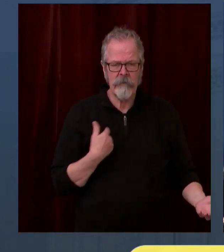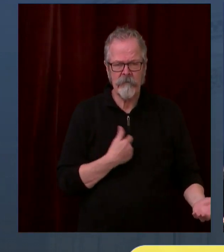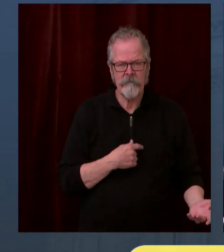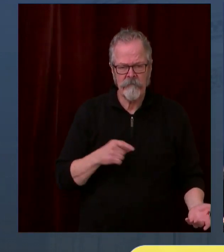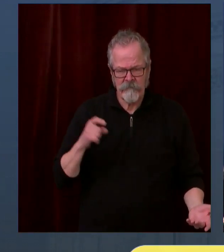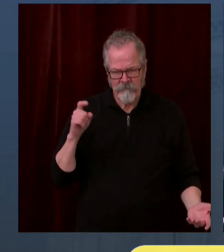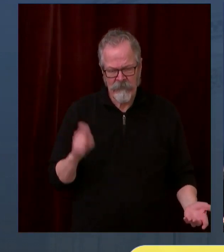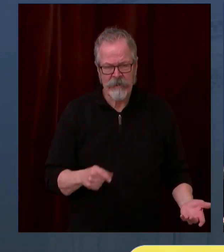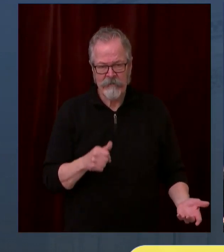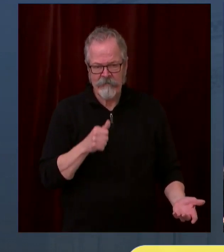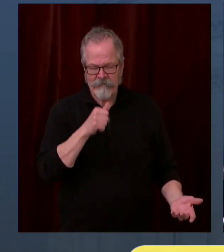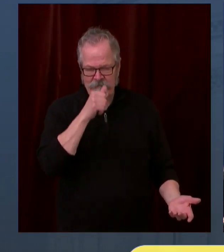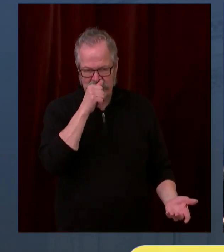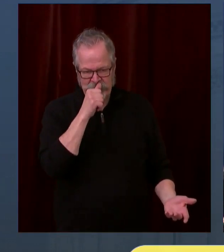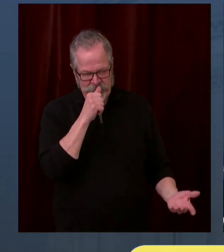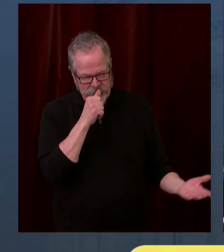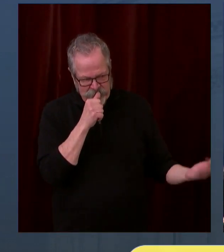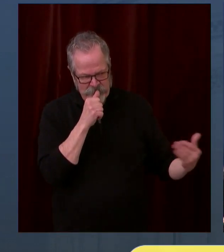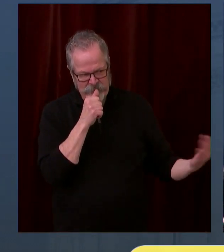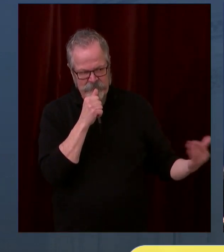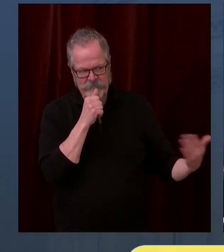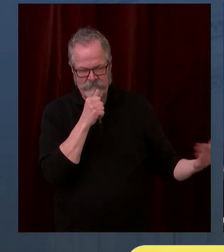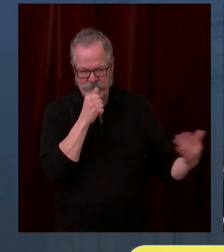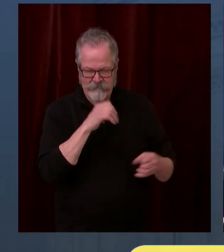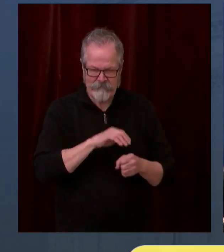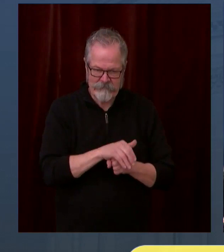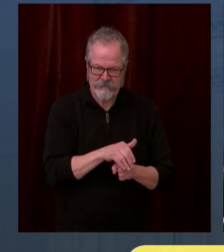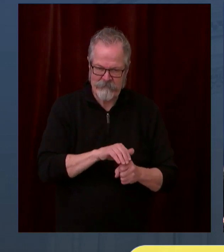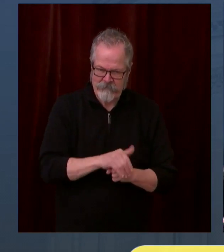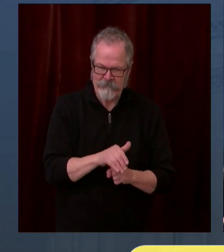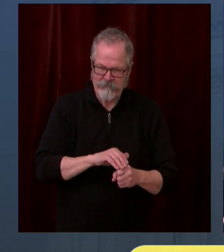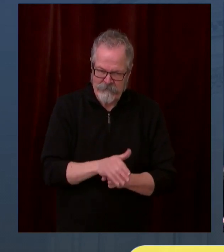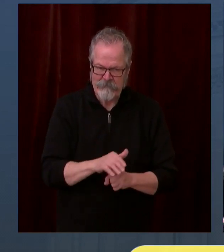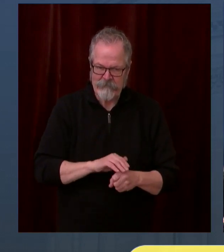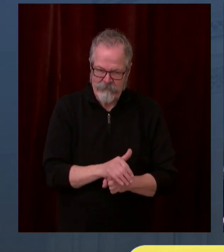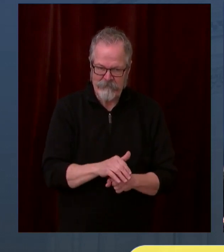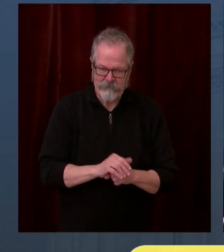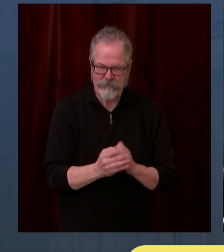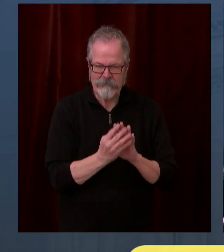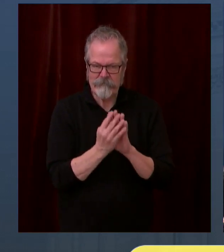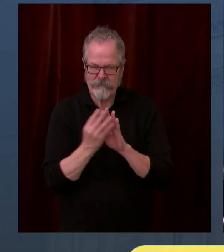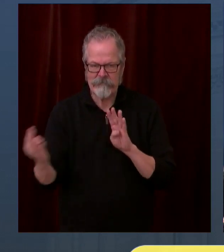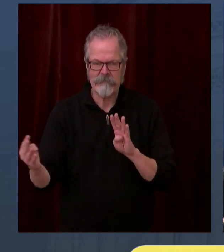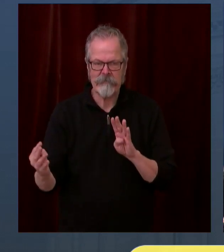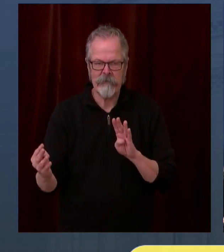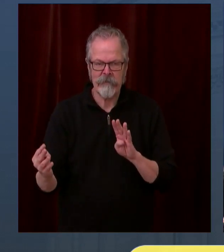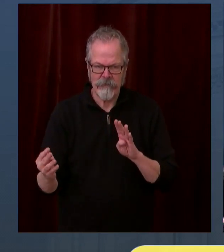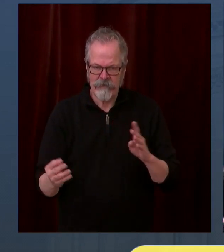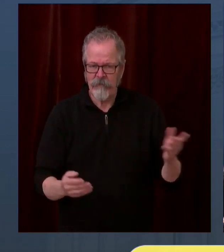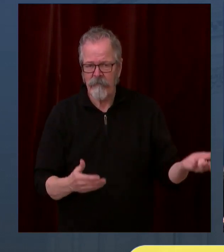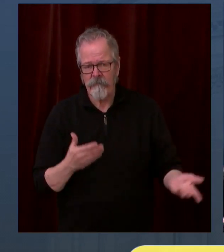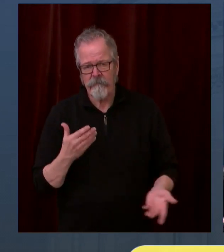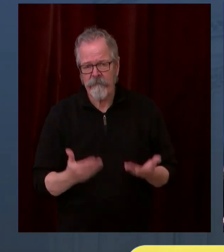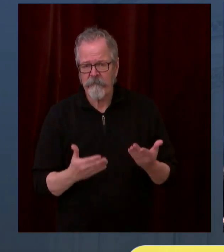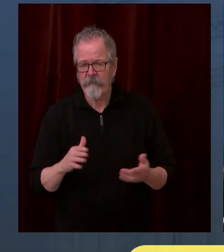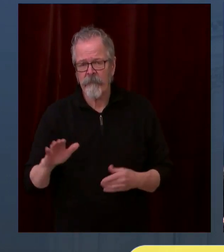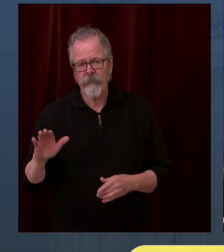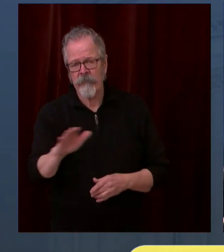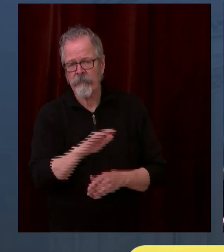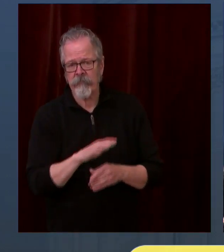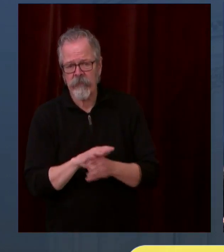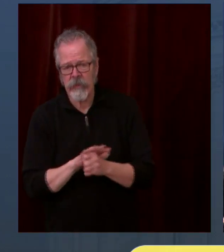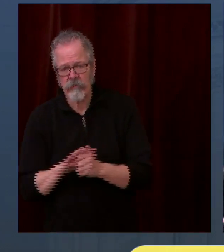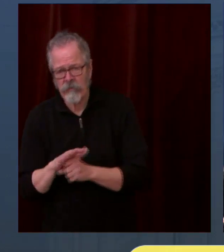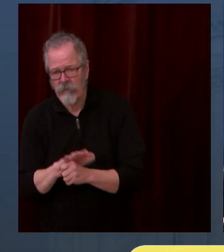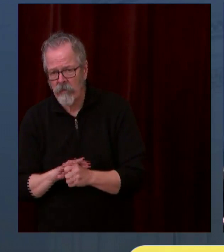reality that there will be times when people will not have dosages available in their community because there isn't enough being delivered to